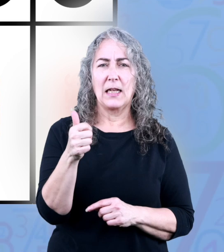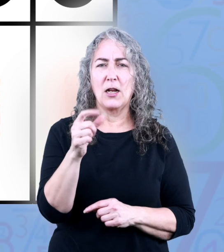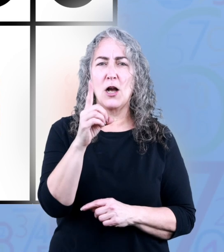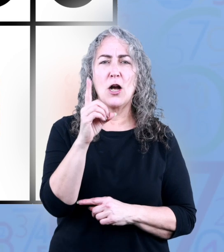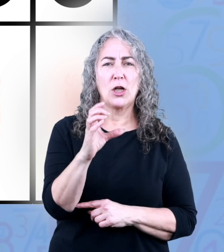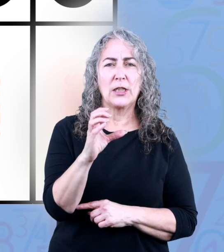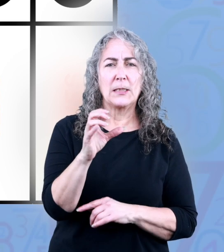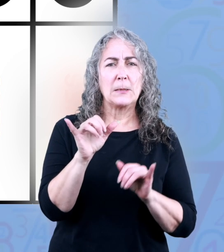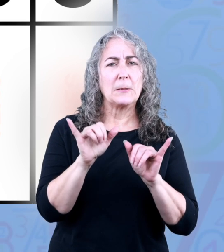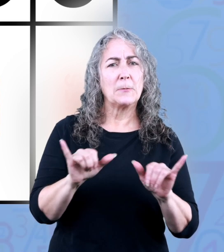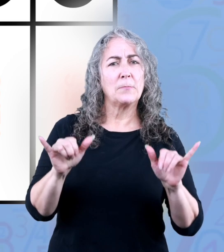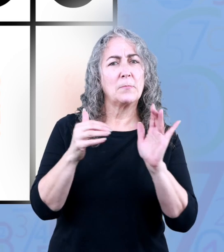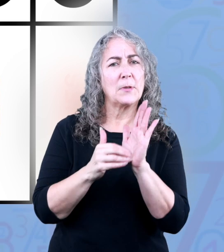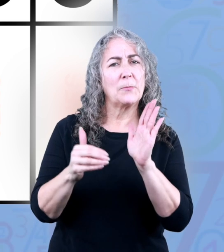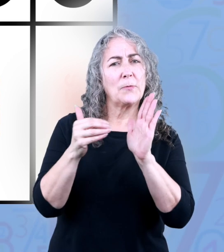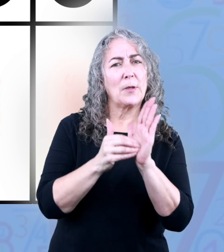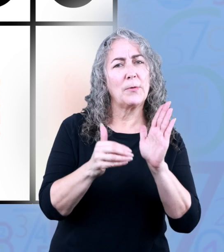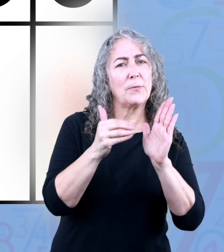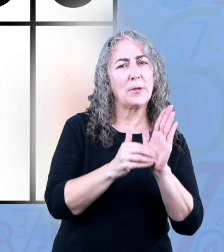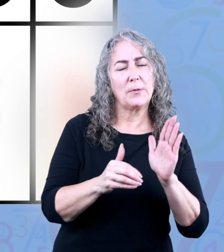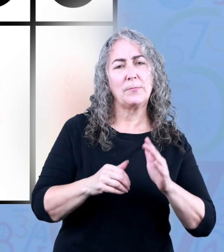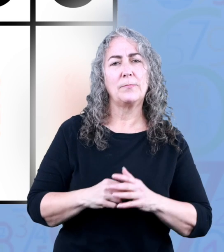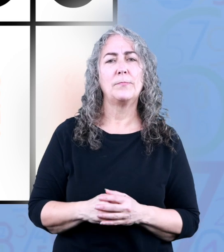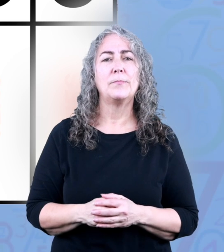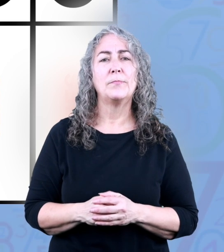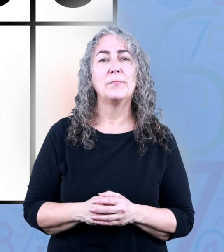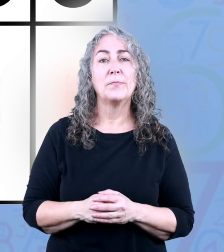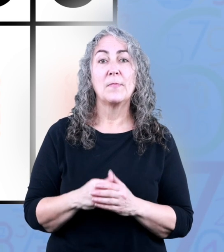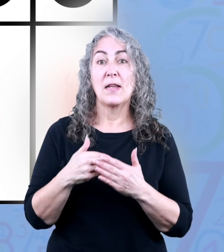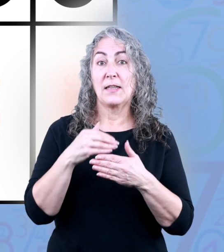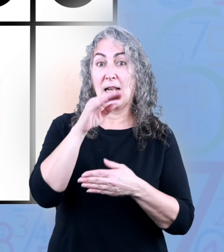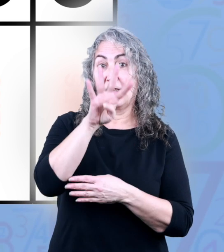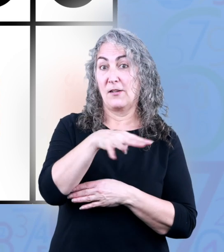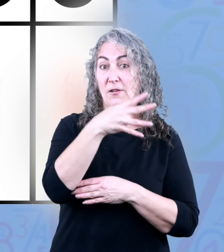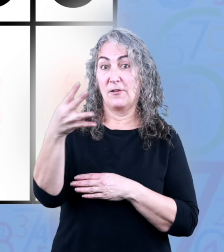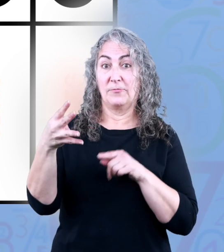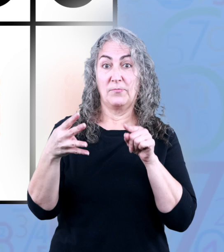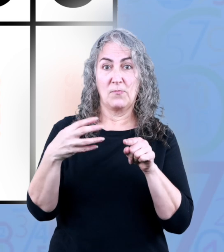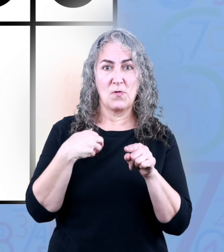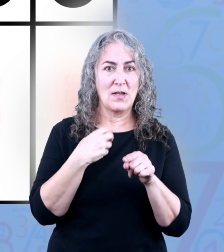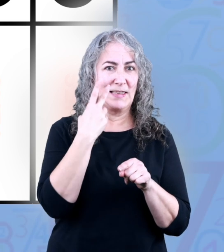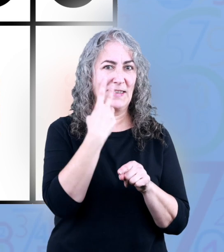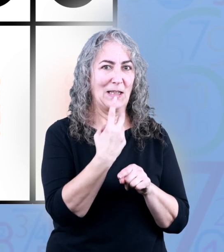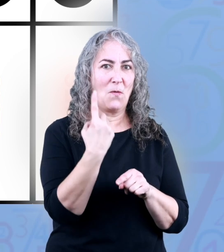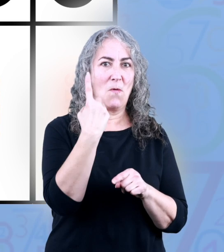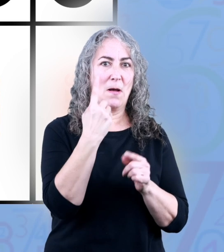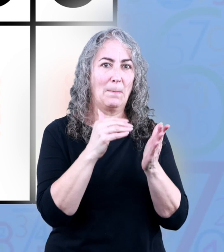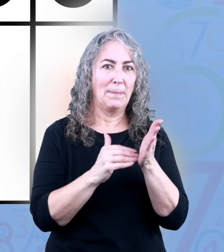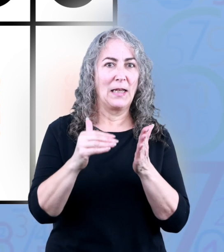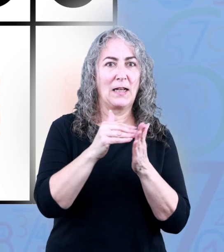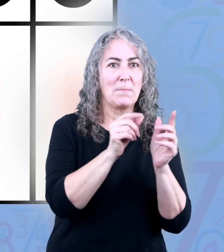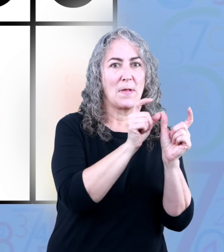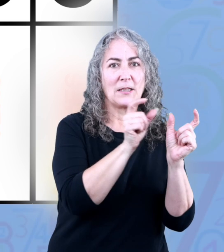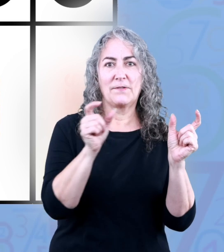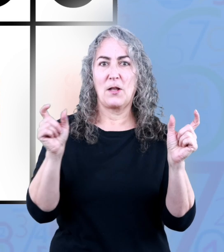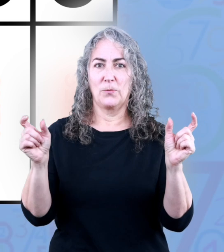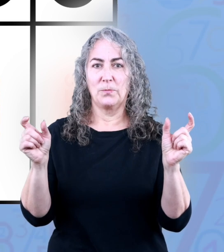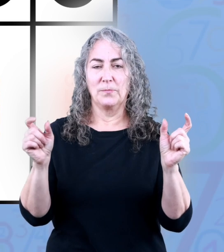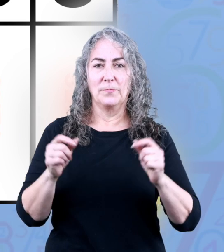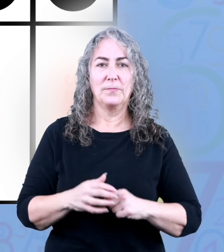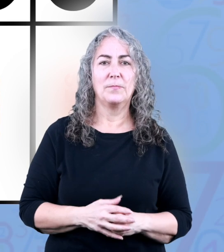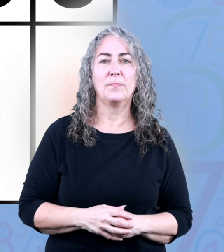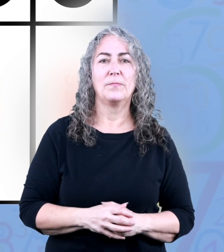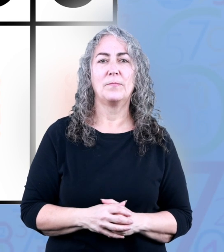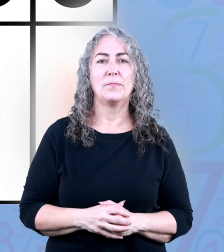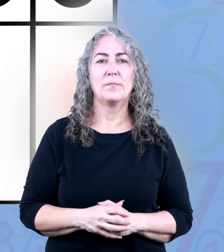and hundreds pattern repeating on this next chart we get to one millions place